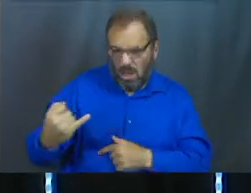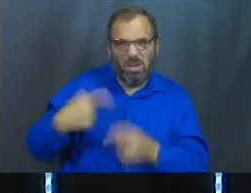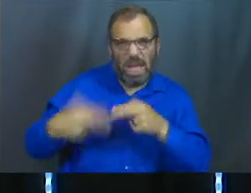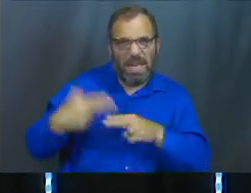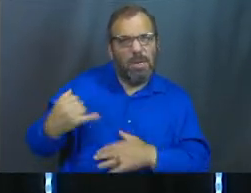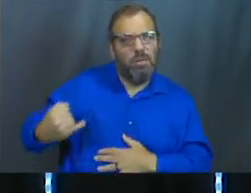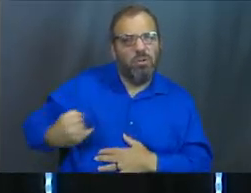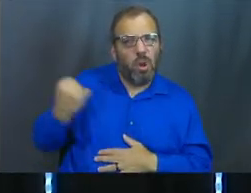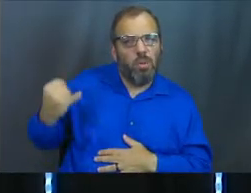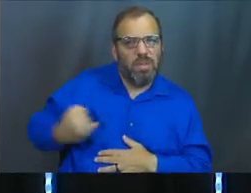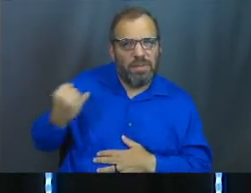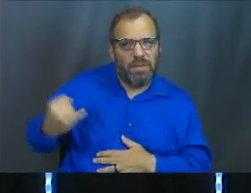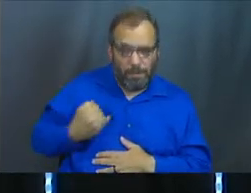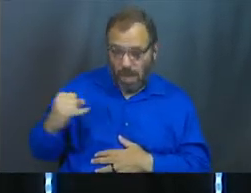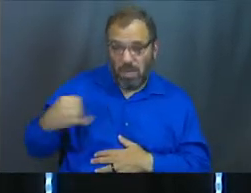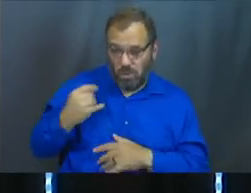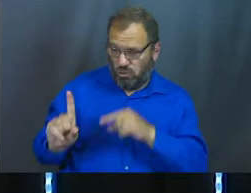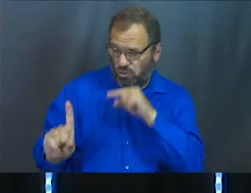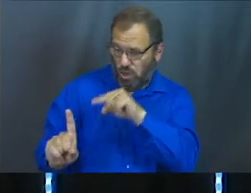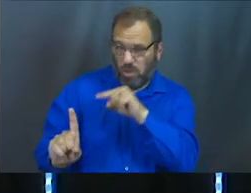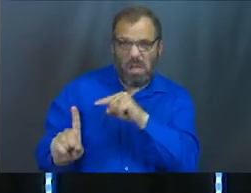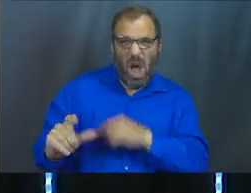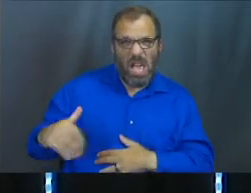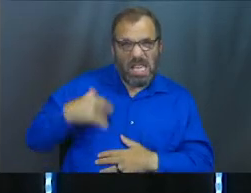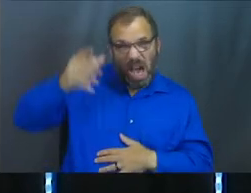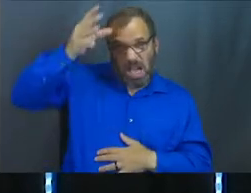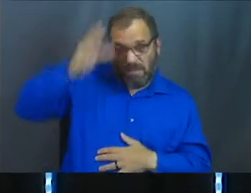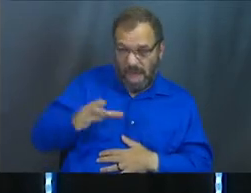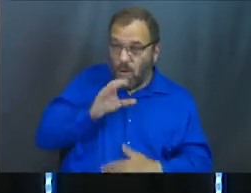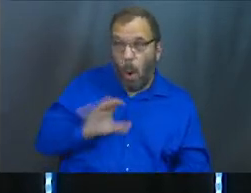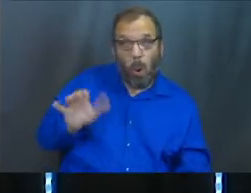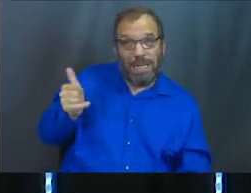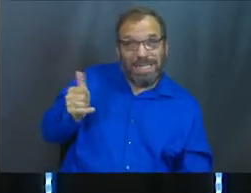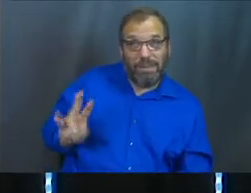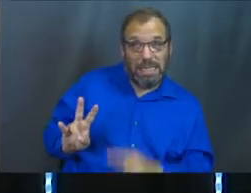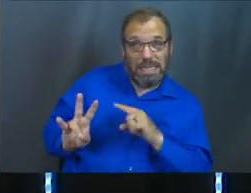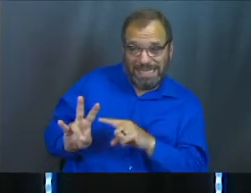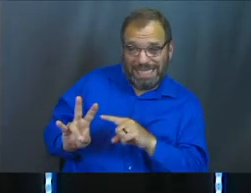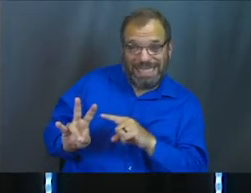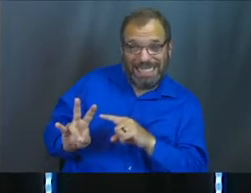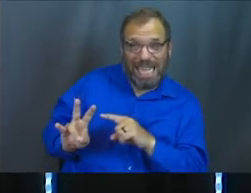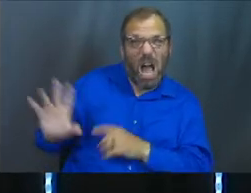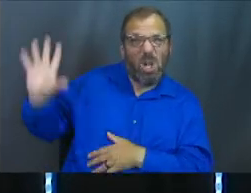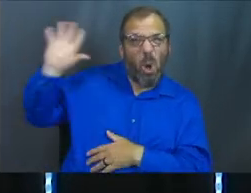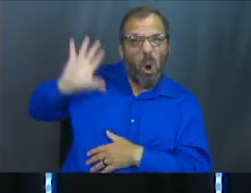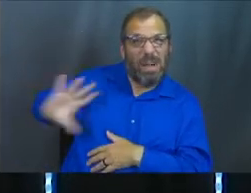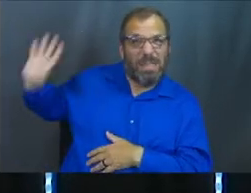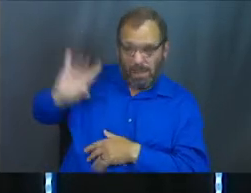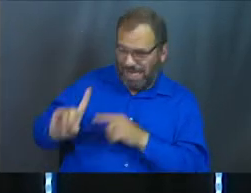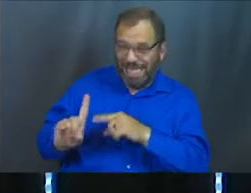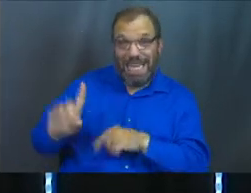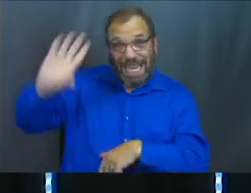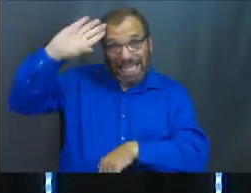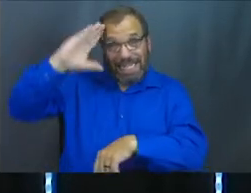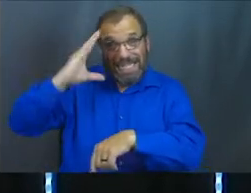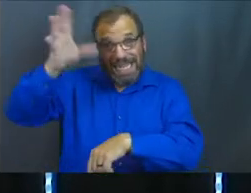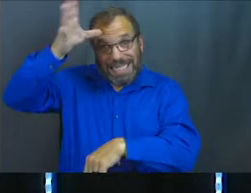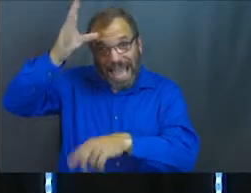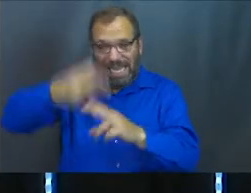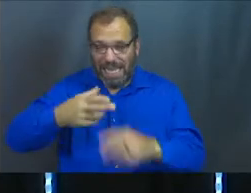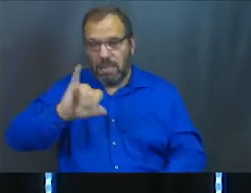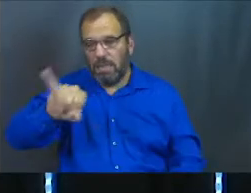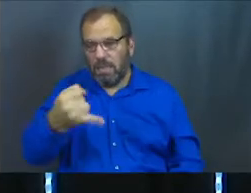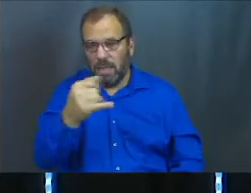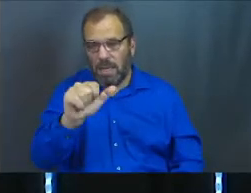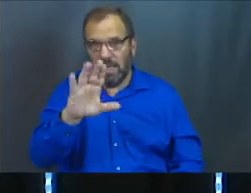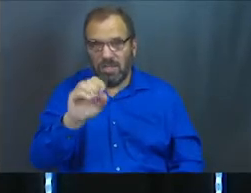very briefly for you. Joseph is this young guy of 17 years old in the ancient world. He's the son of Jacob who has the